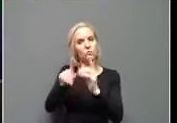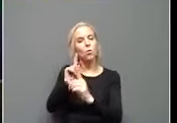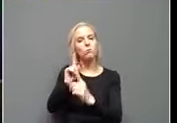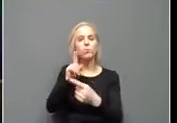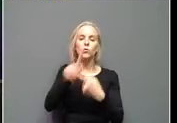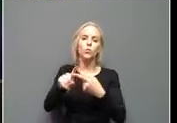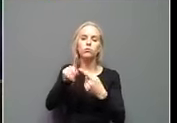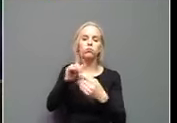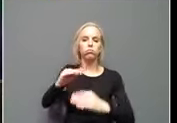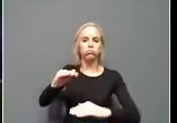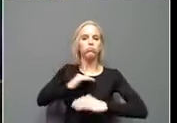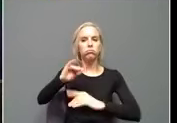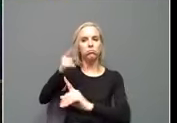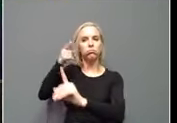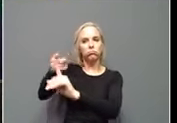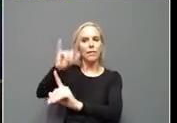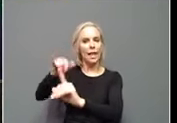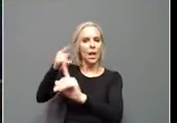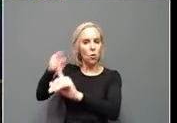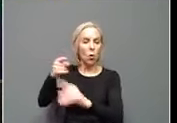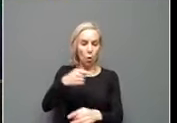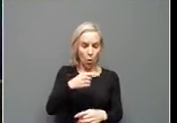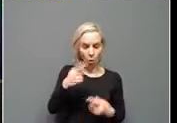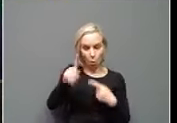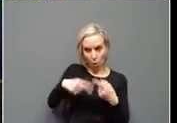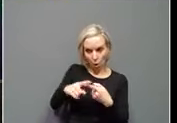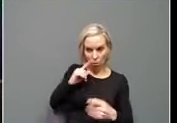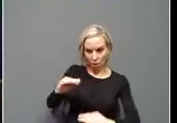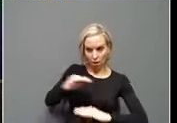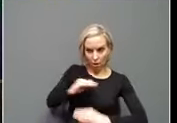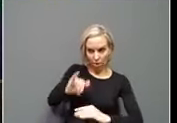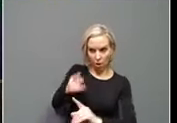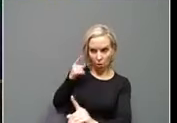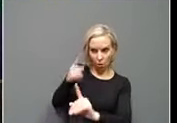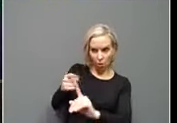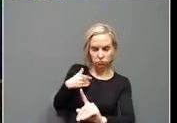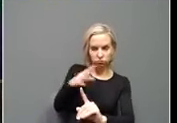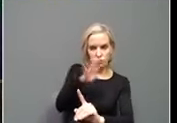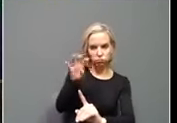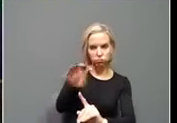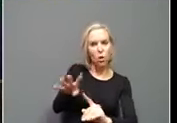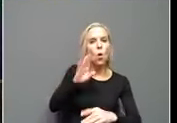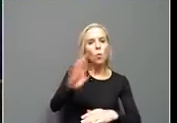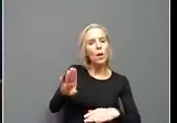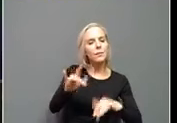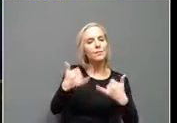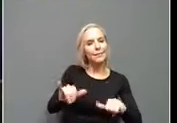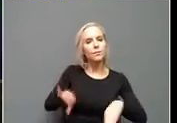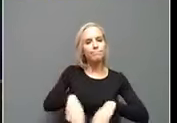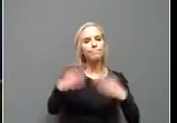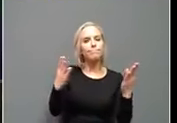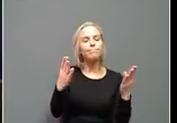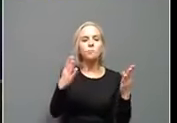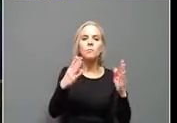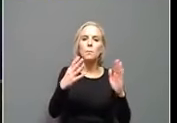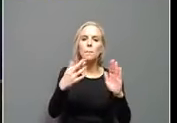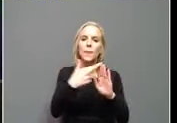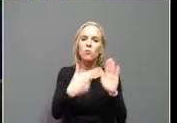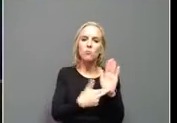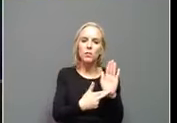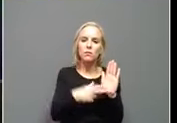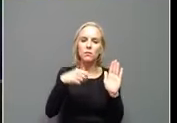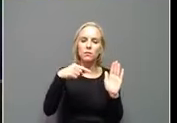Uh, I don't know when we'll reach the mark, but, uh, we'll certainly, uh, lift capacity restrictions, uh, this summer.